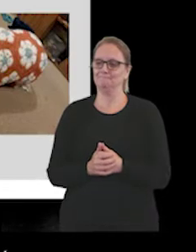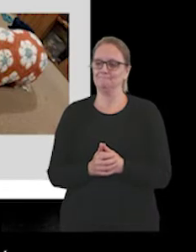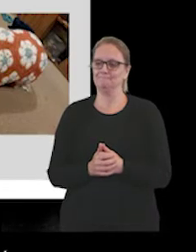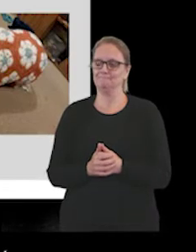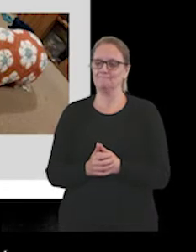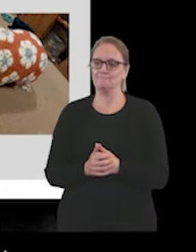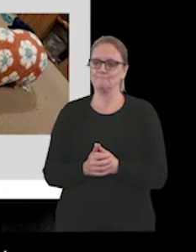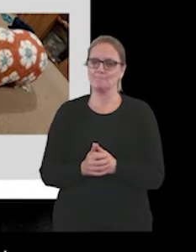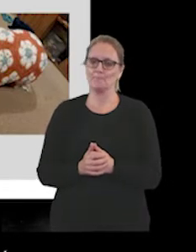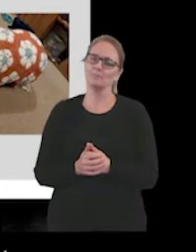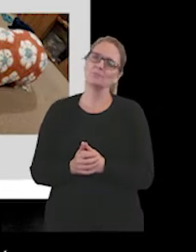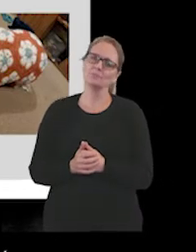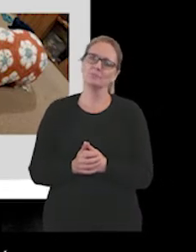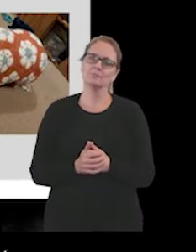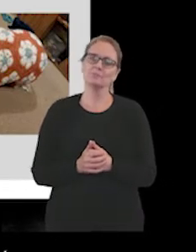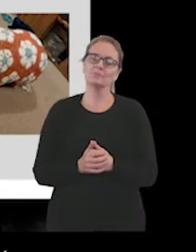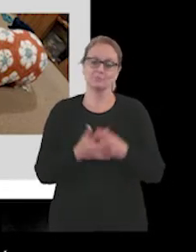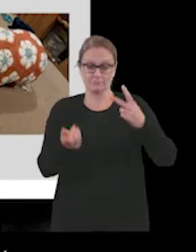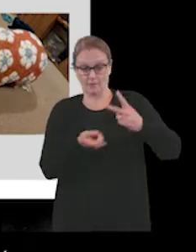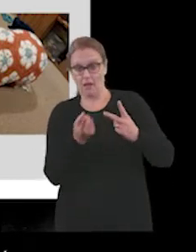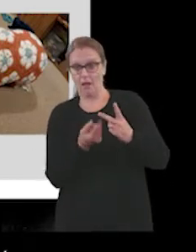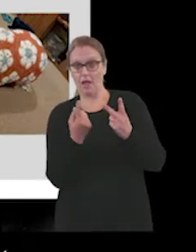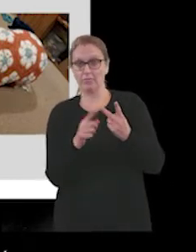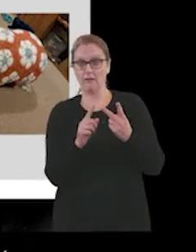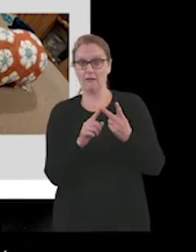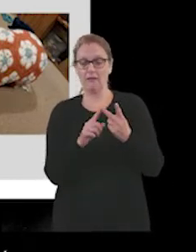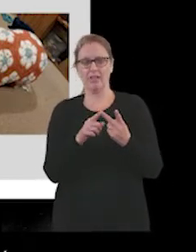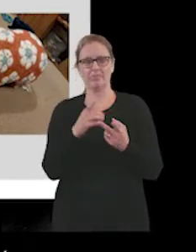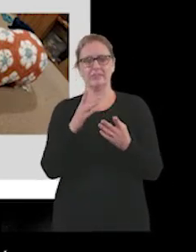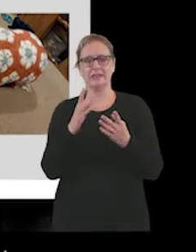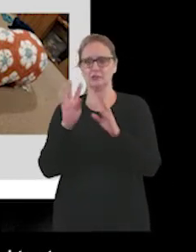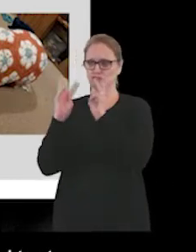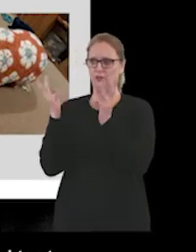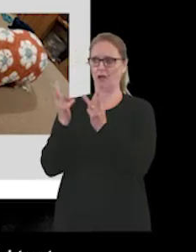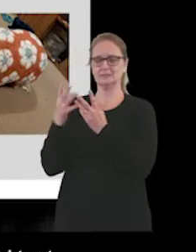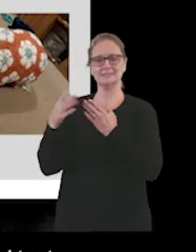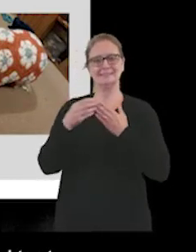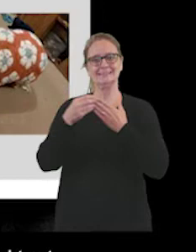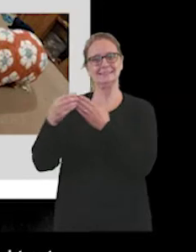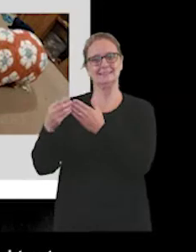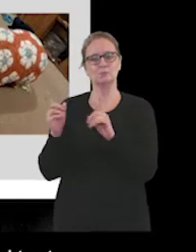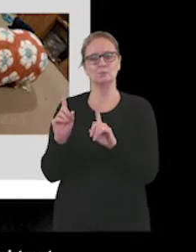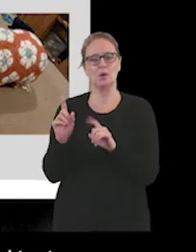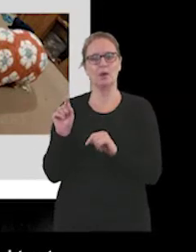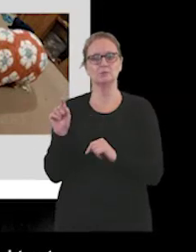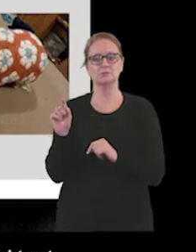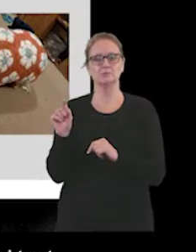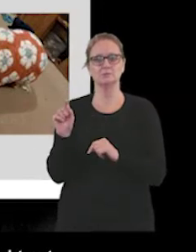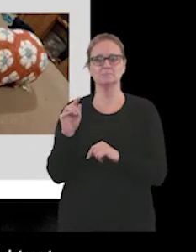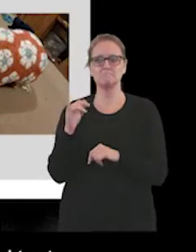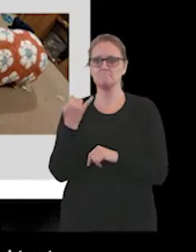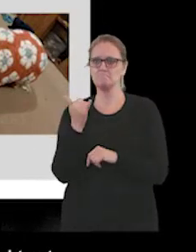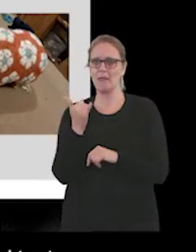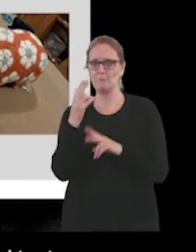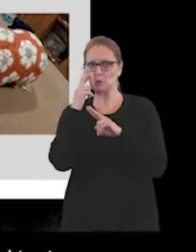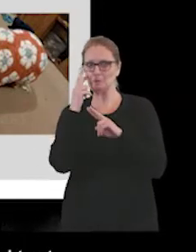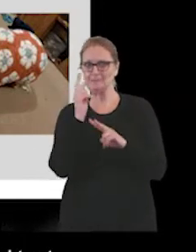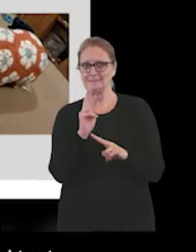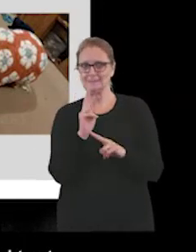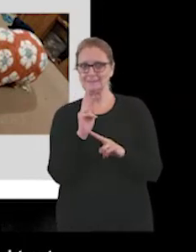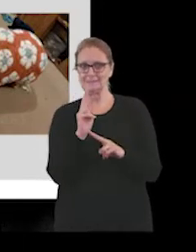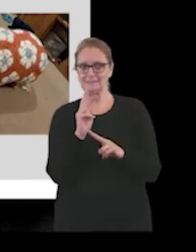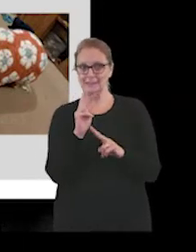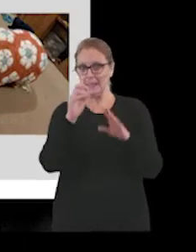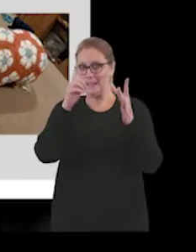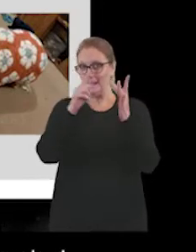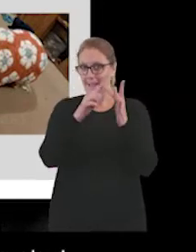And something else that the trust is leading on is something that you might have come across that we call is called